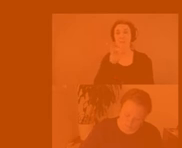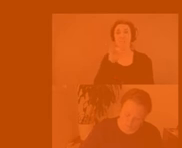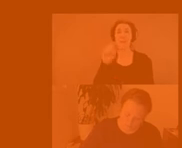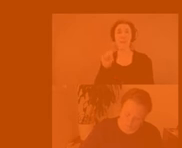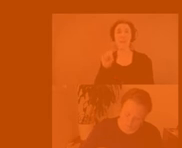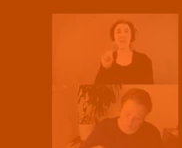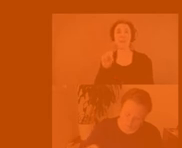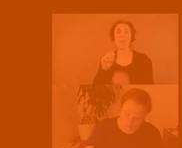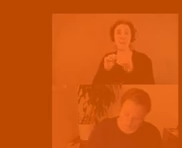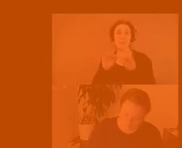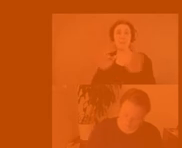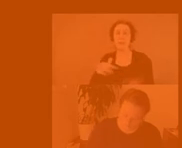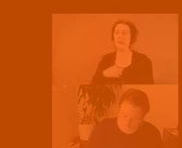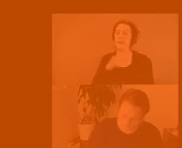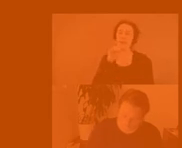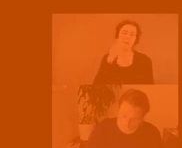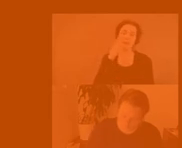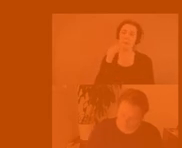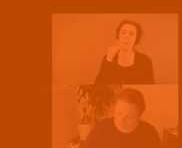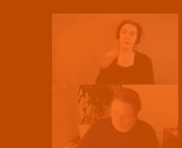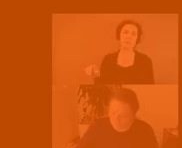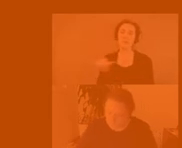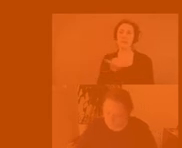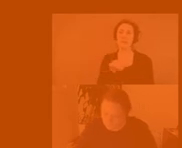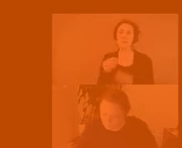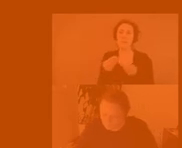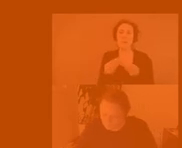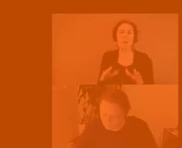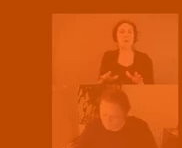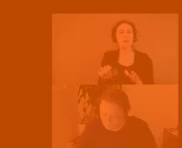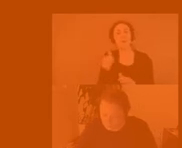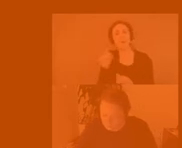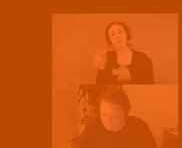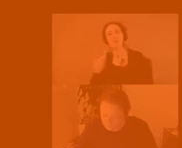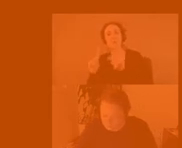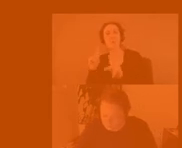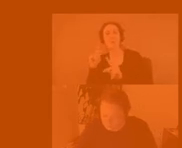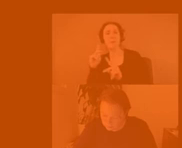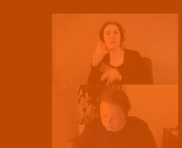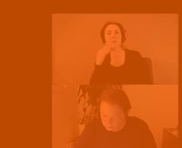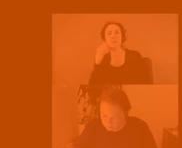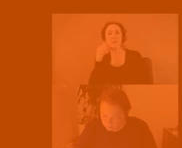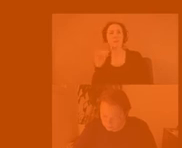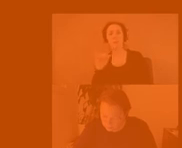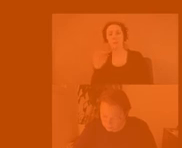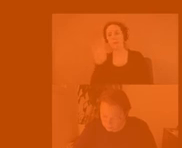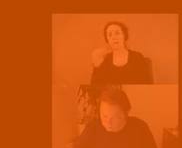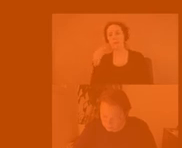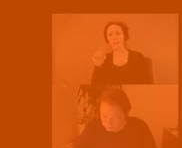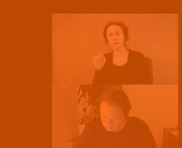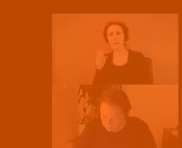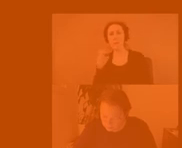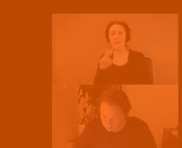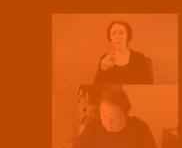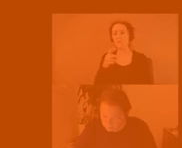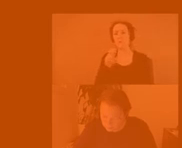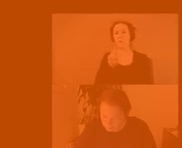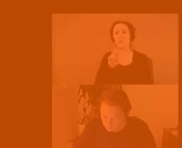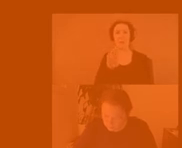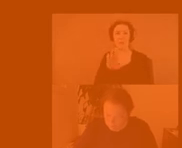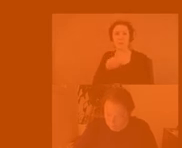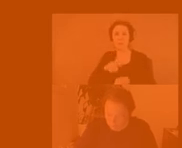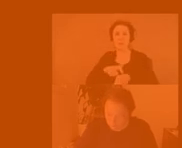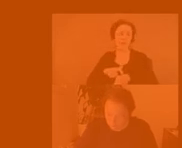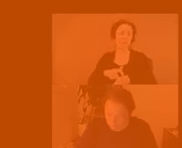didn't have the same kind of loss that others around Felix Gonzalez towards time would or even Peter's time but